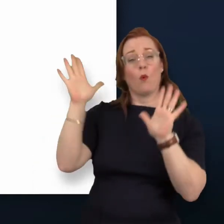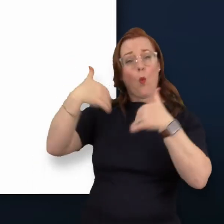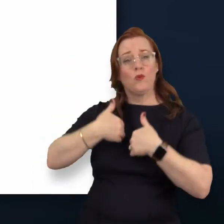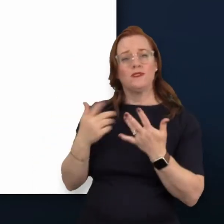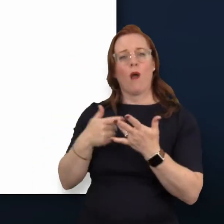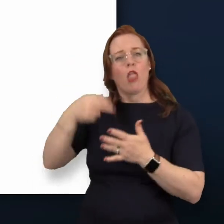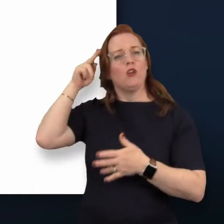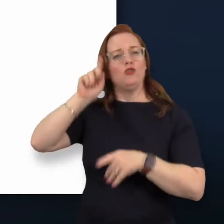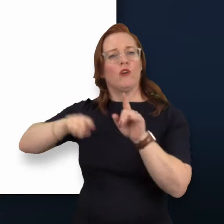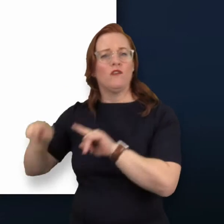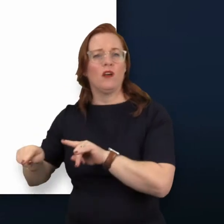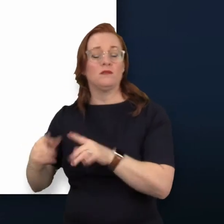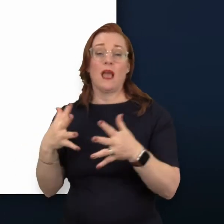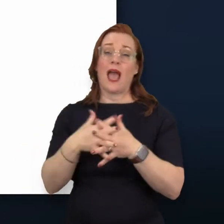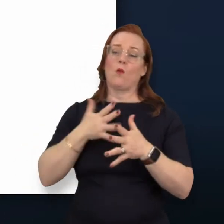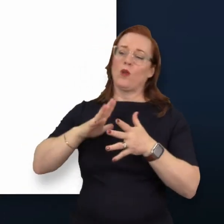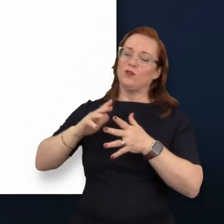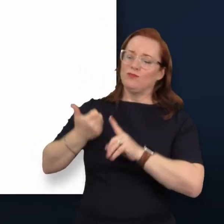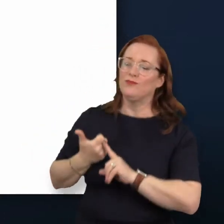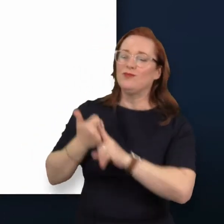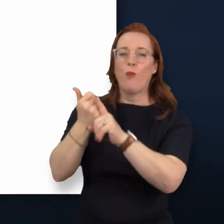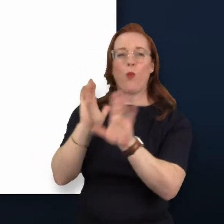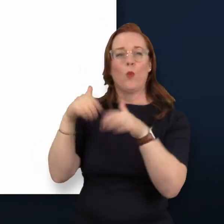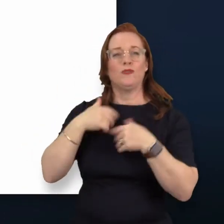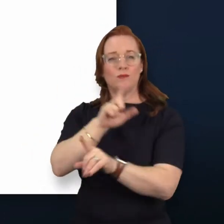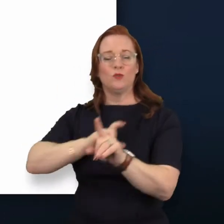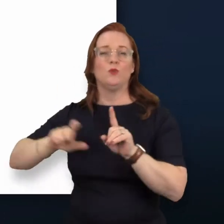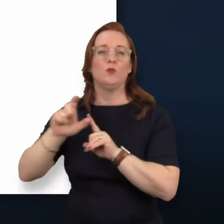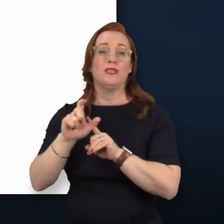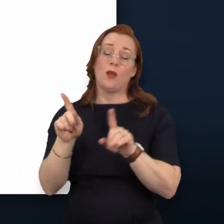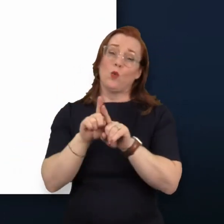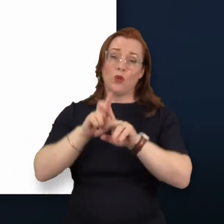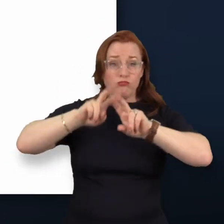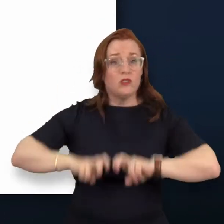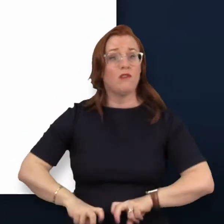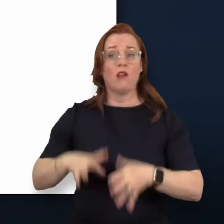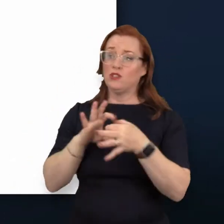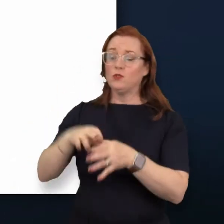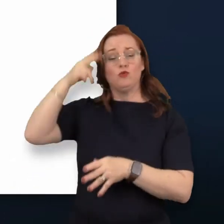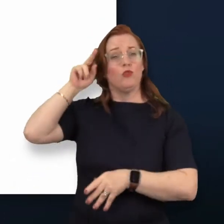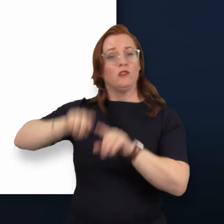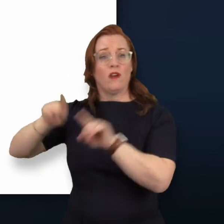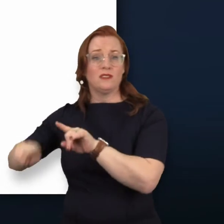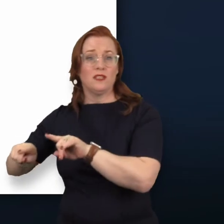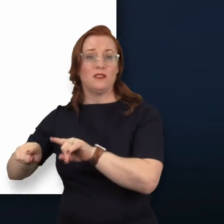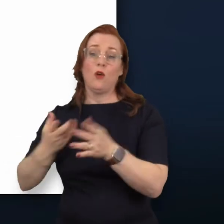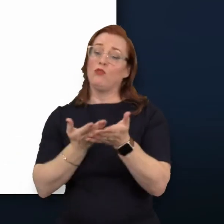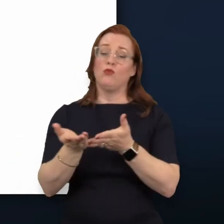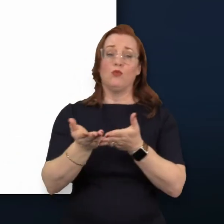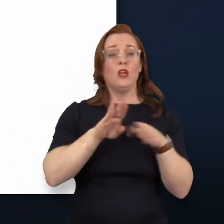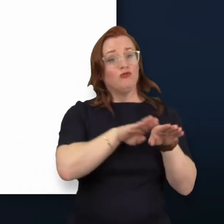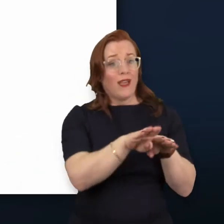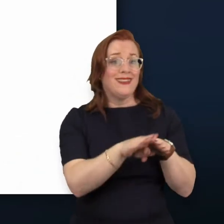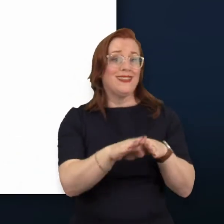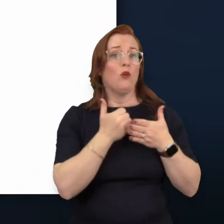by championing the autistic community and the latest research into neurodiversity through training, coaching